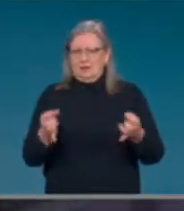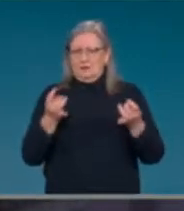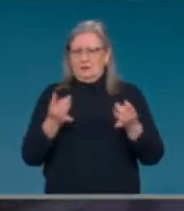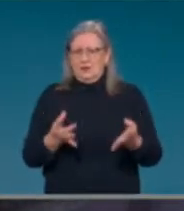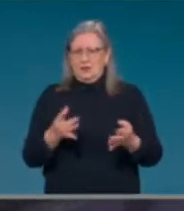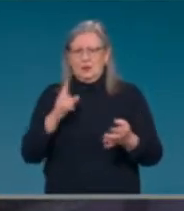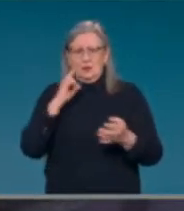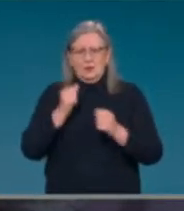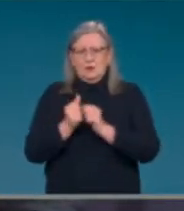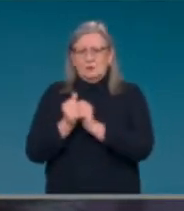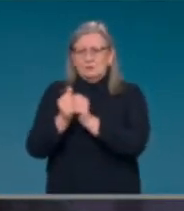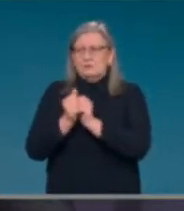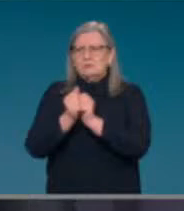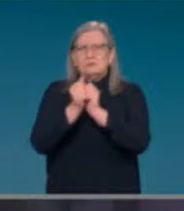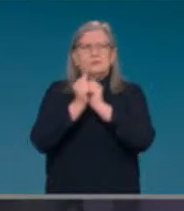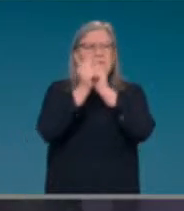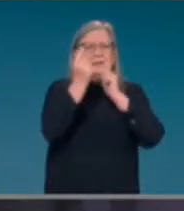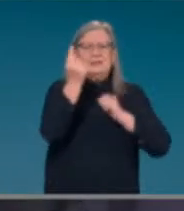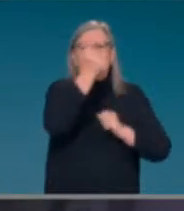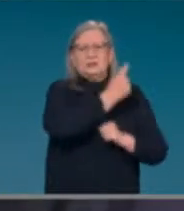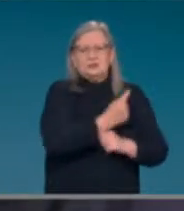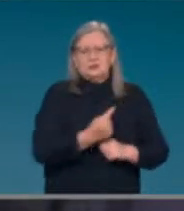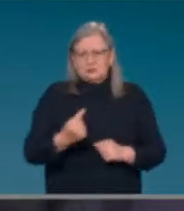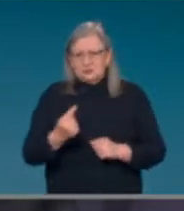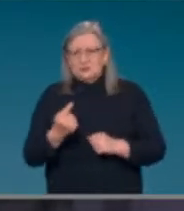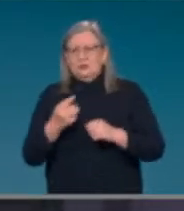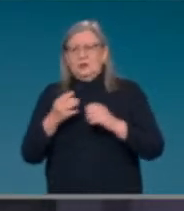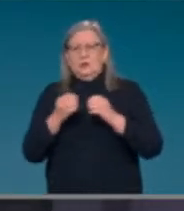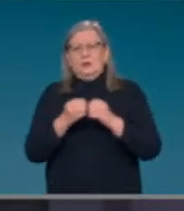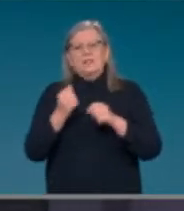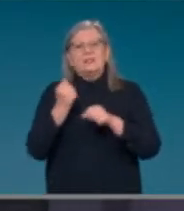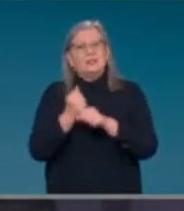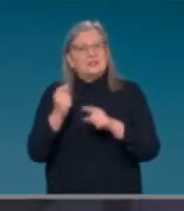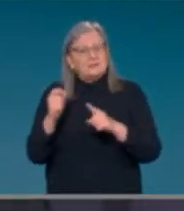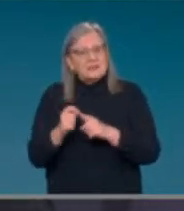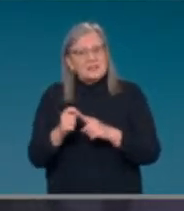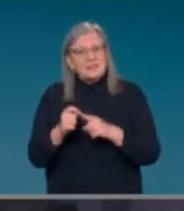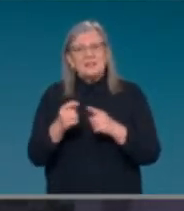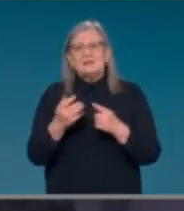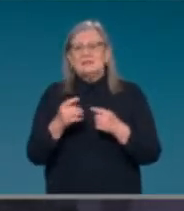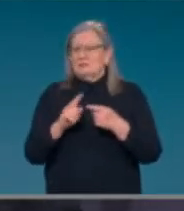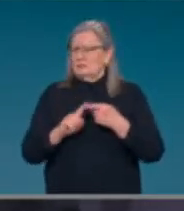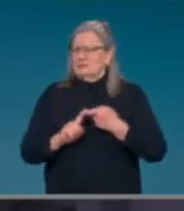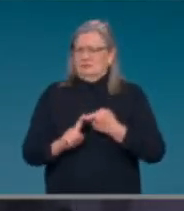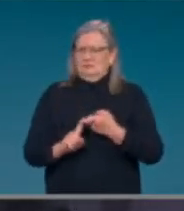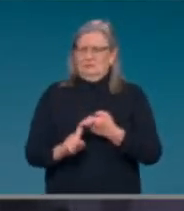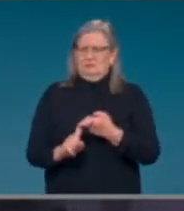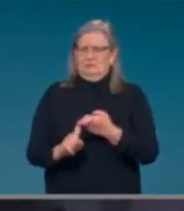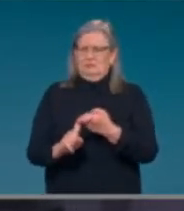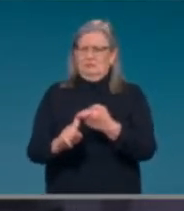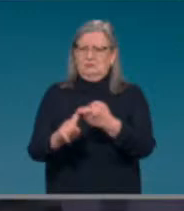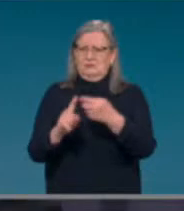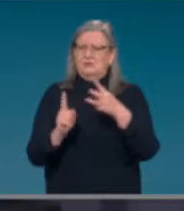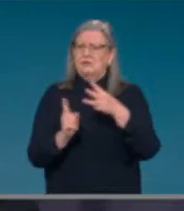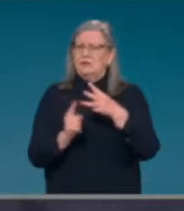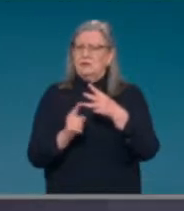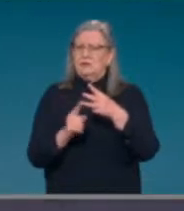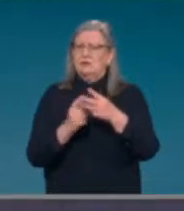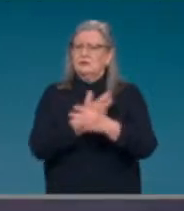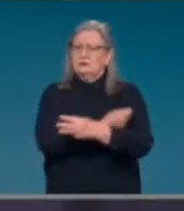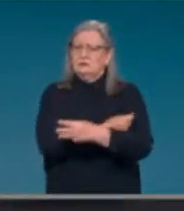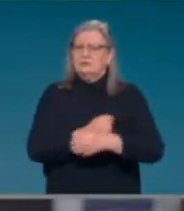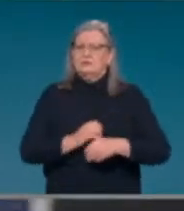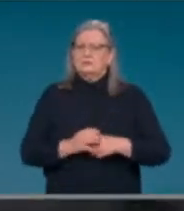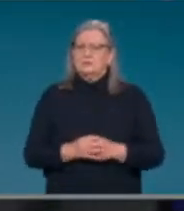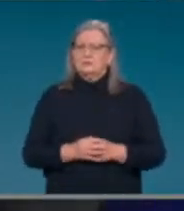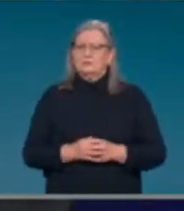with the GPs. And so, it's just continuing on. Tom? Thanks, Minister. Professor Scarrett, what do you think the